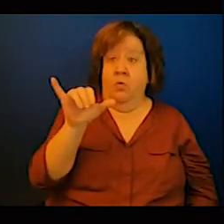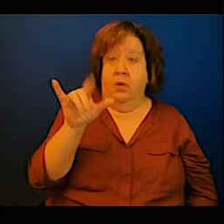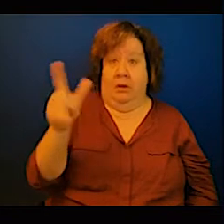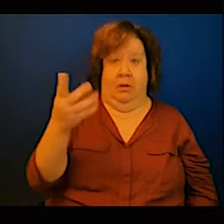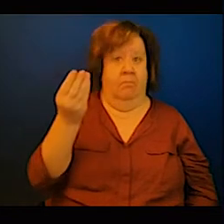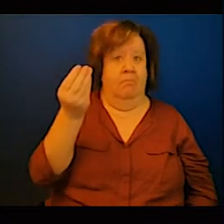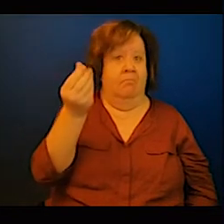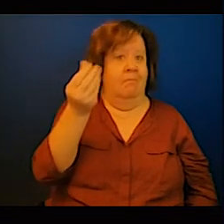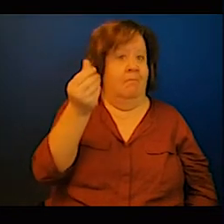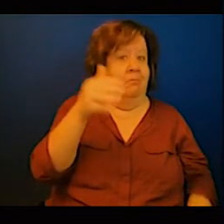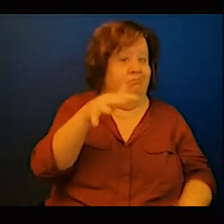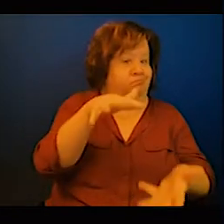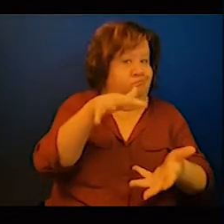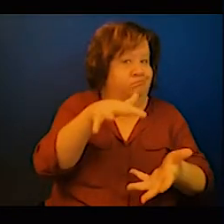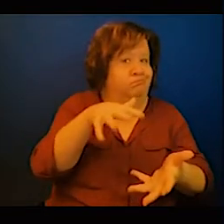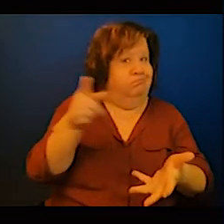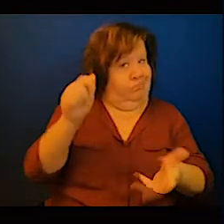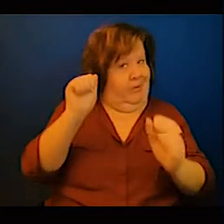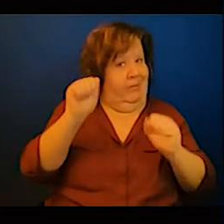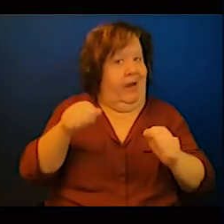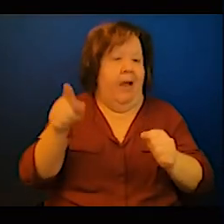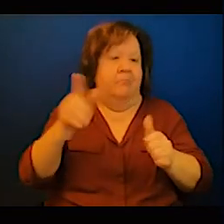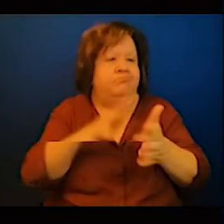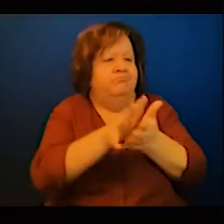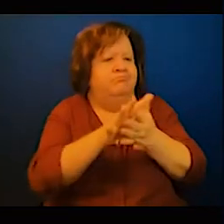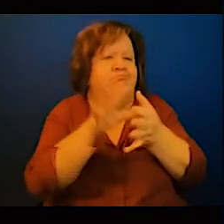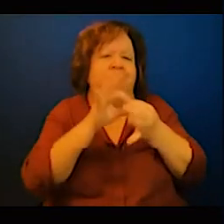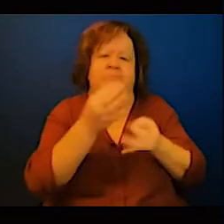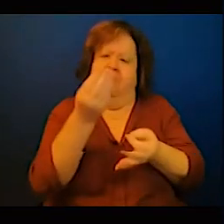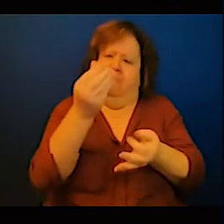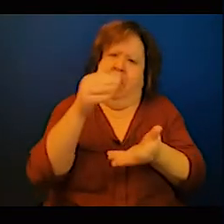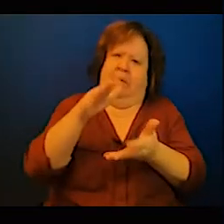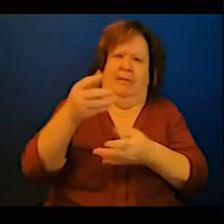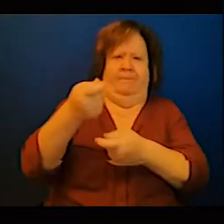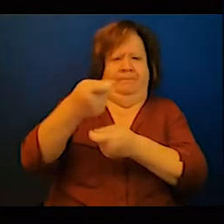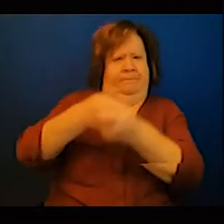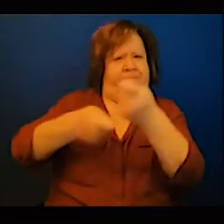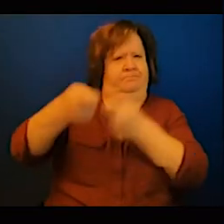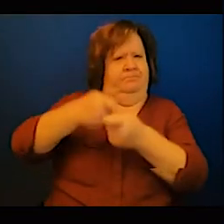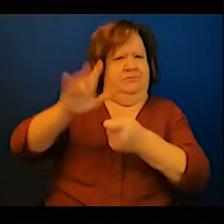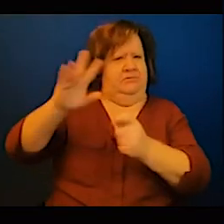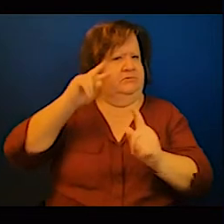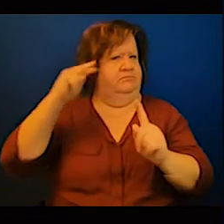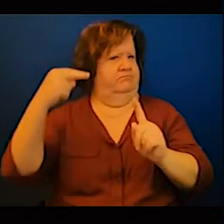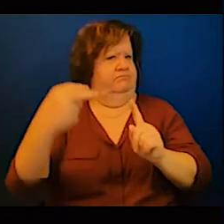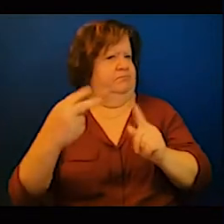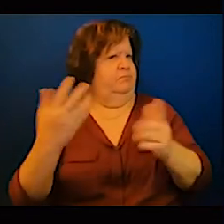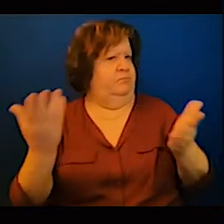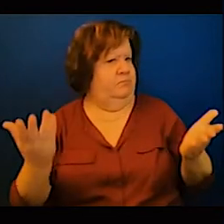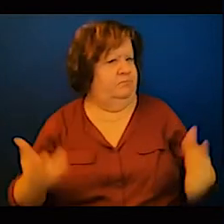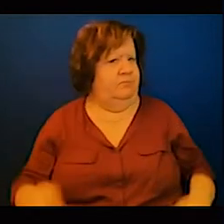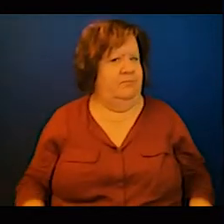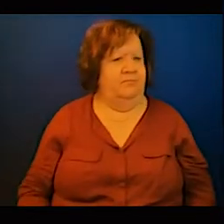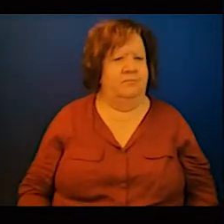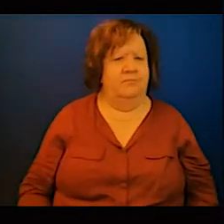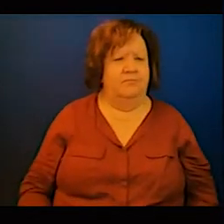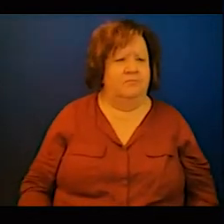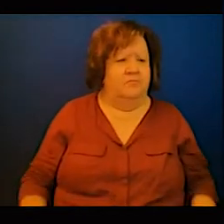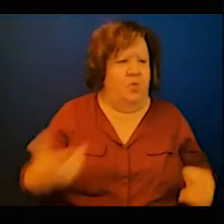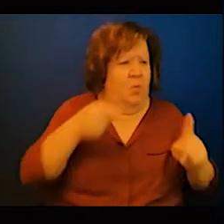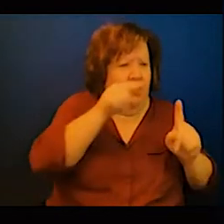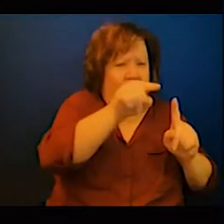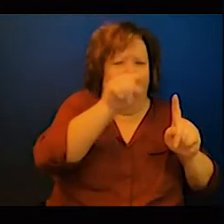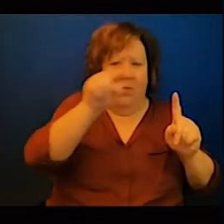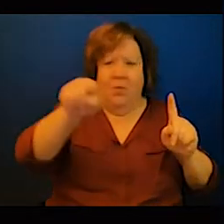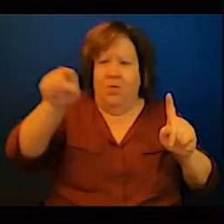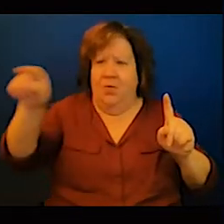to pursue. What are the drivers? And then colleagues can jump